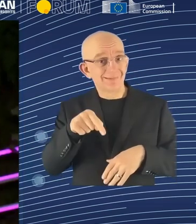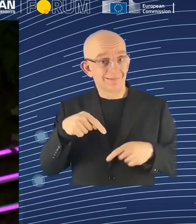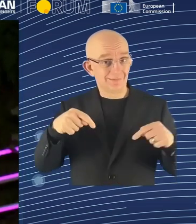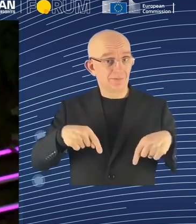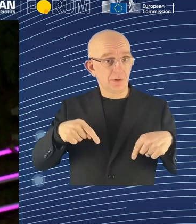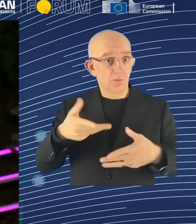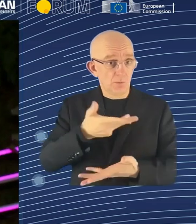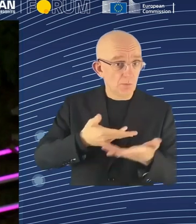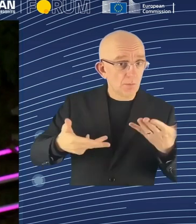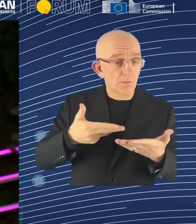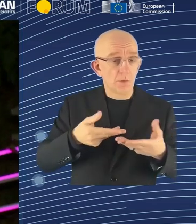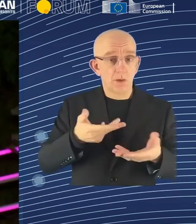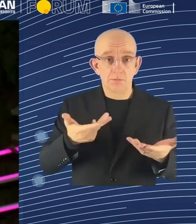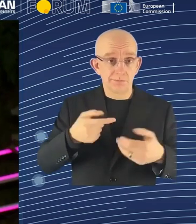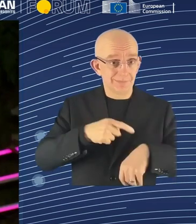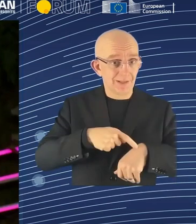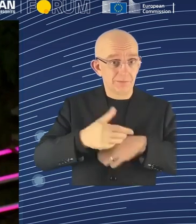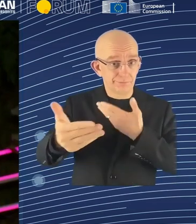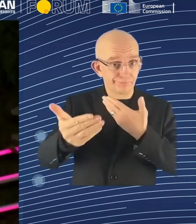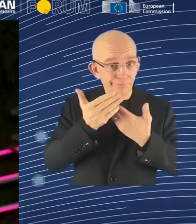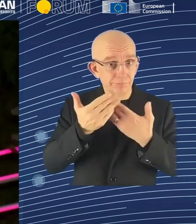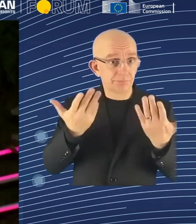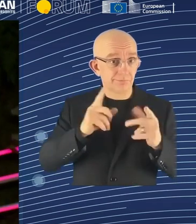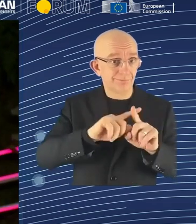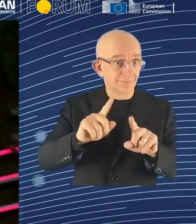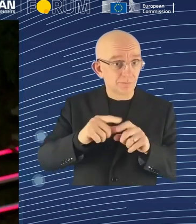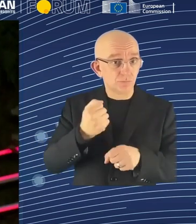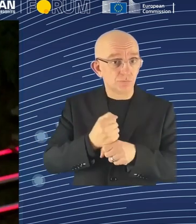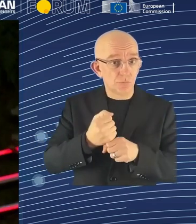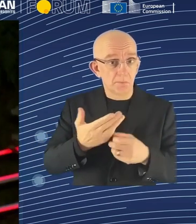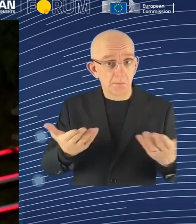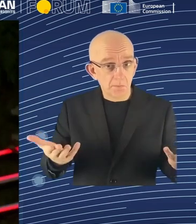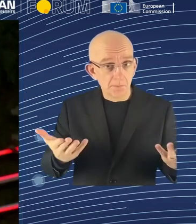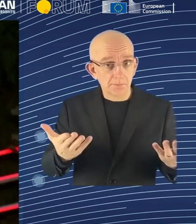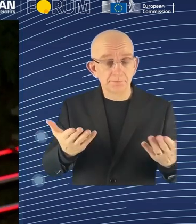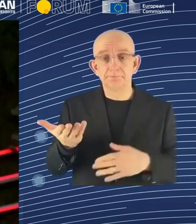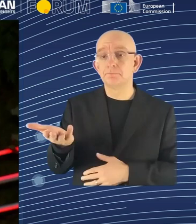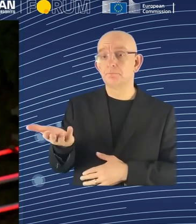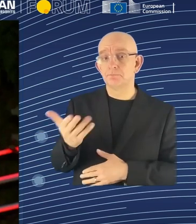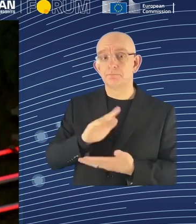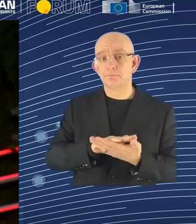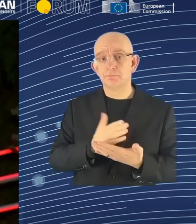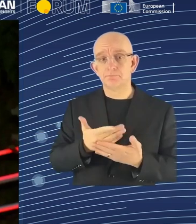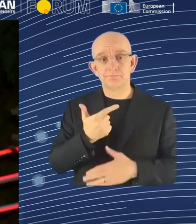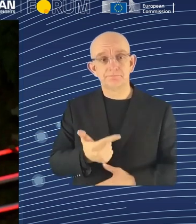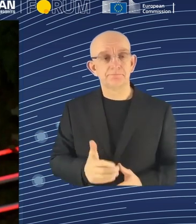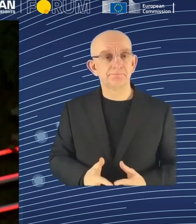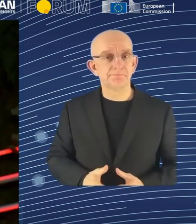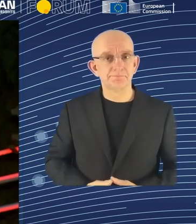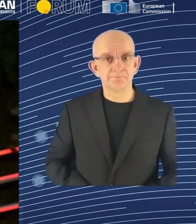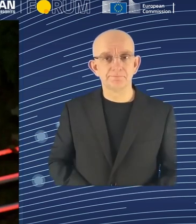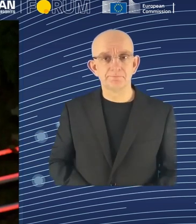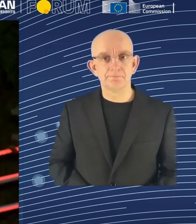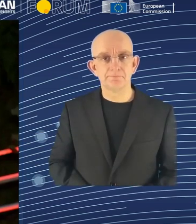like Leticia, can I start with some background information? You Because ours is a little different. I guess it's a slightly